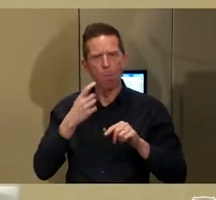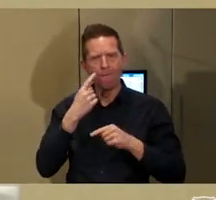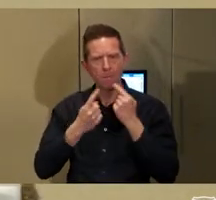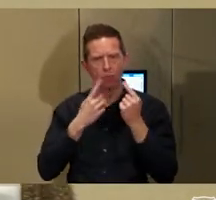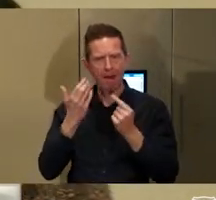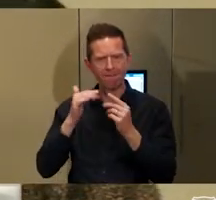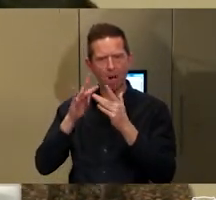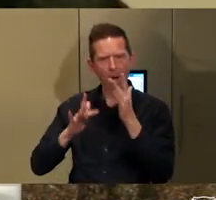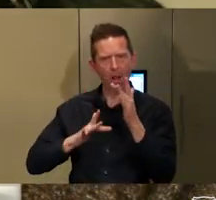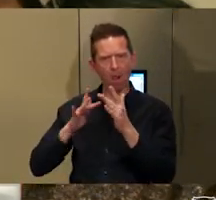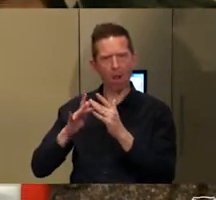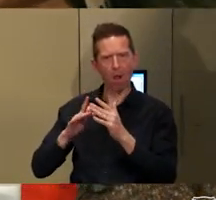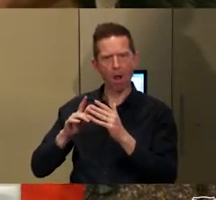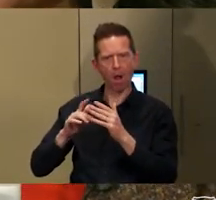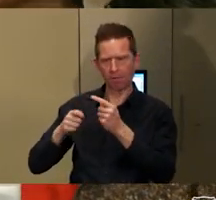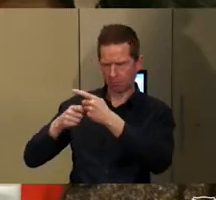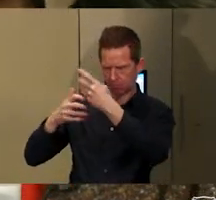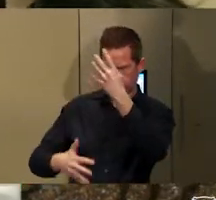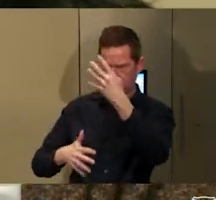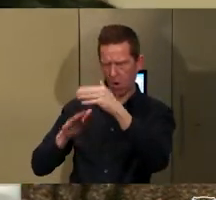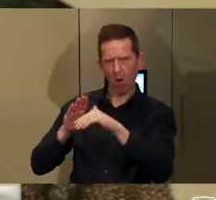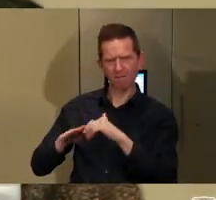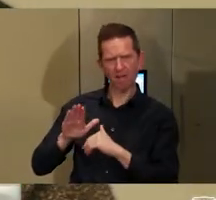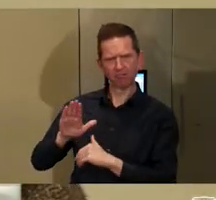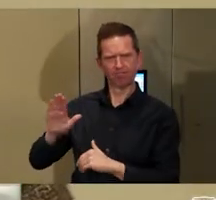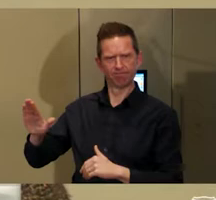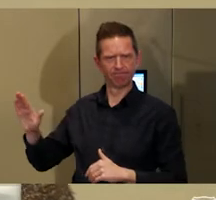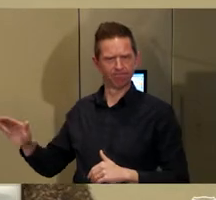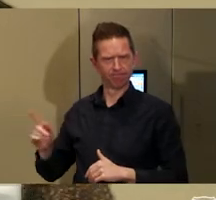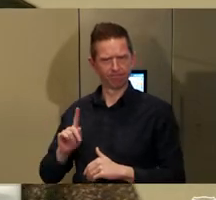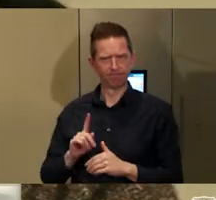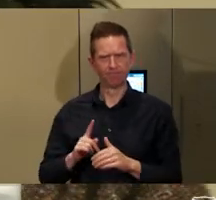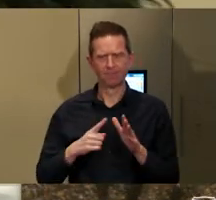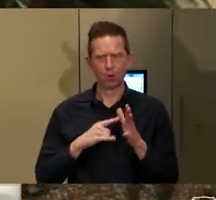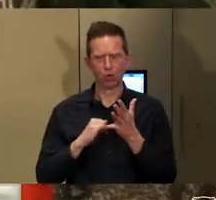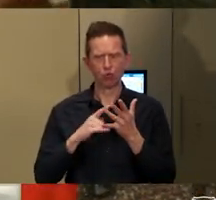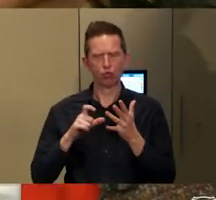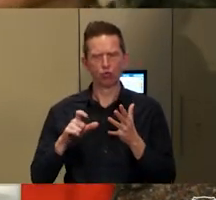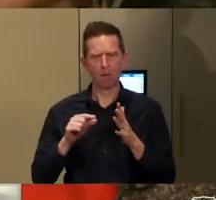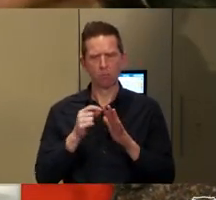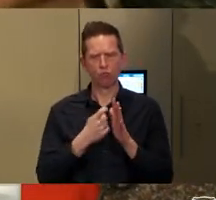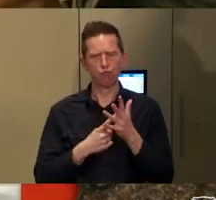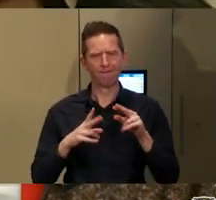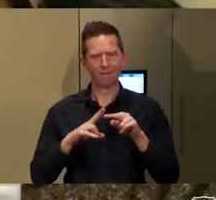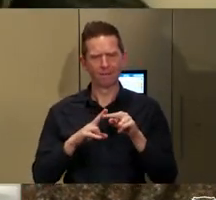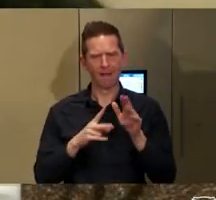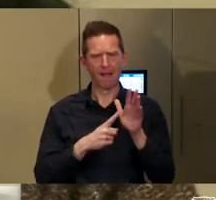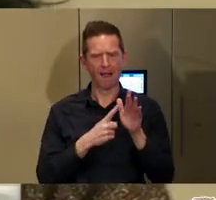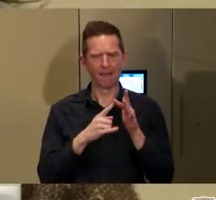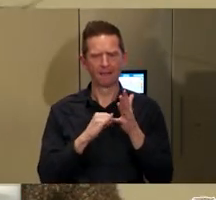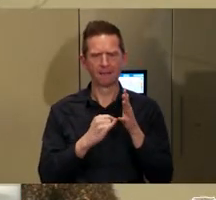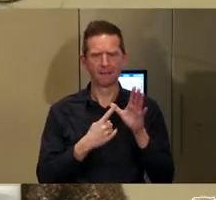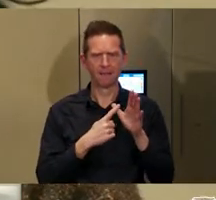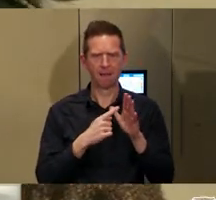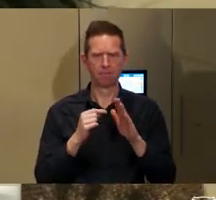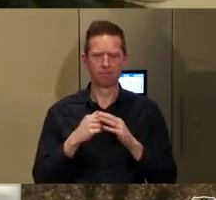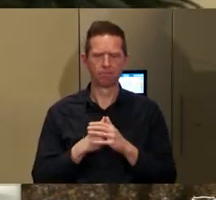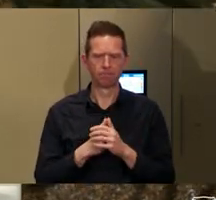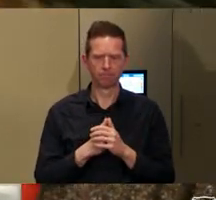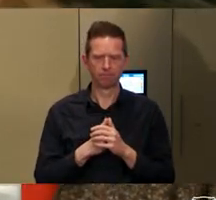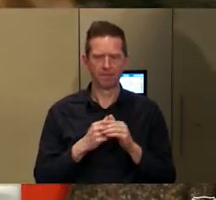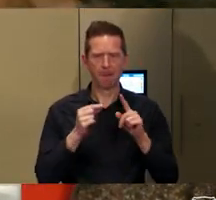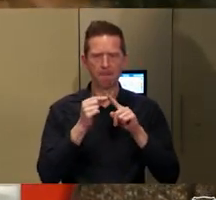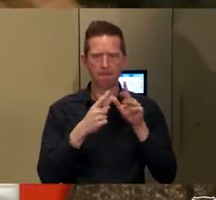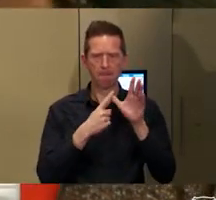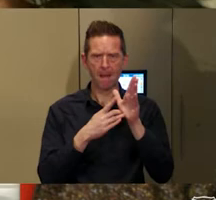about them. So Associate Professor Lisa Palmer, who just asked a question in the last session, is a